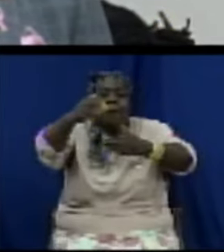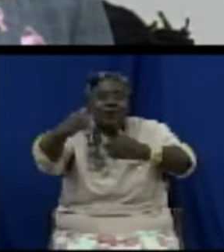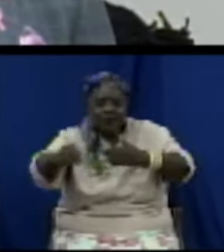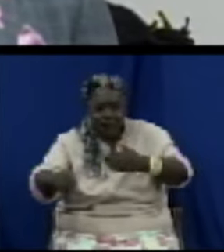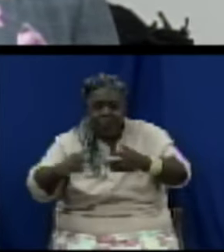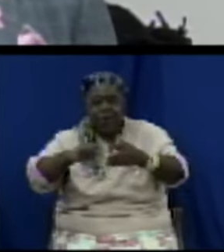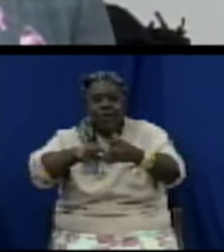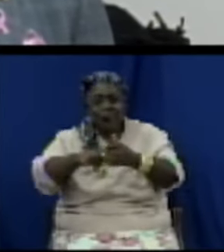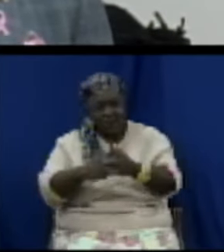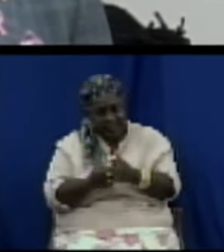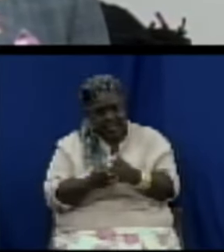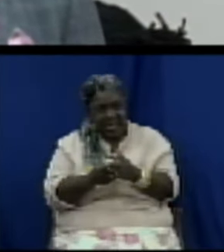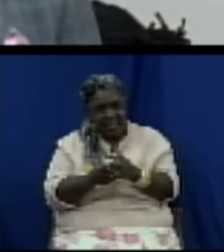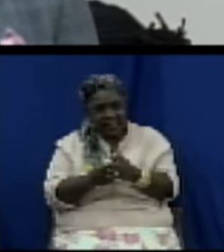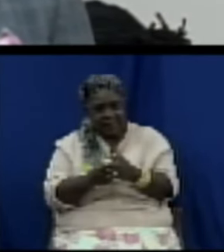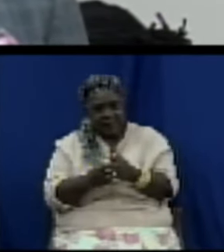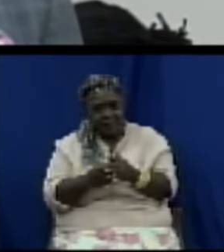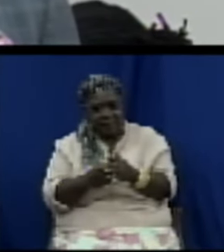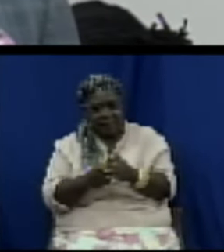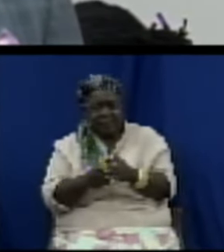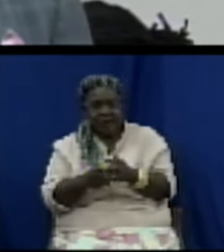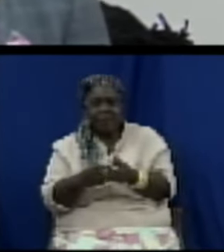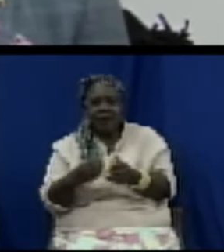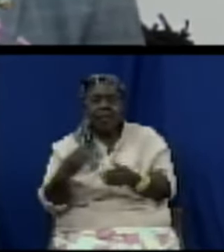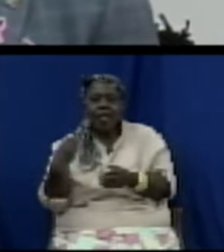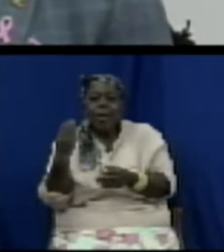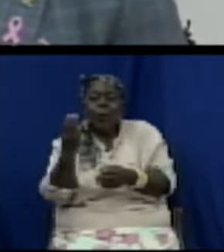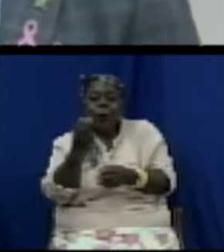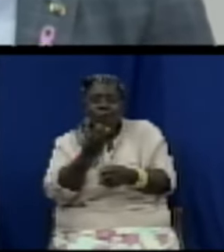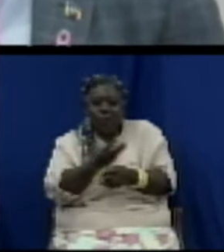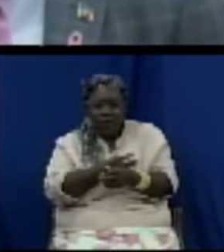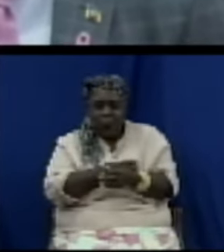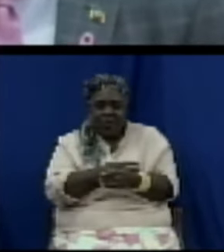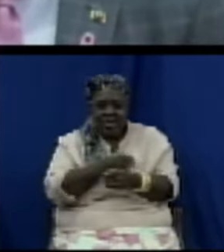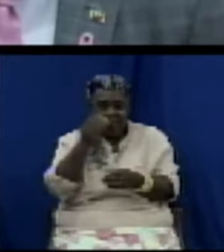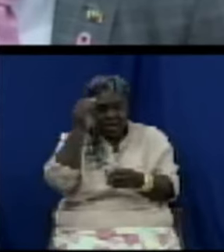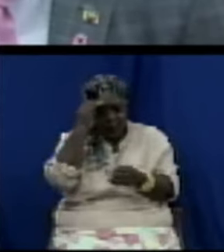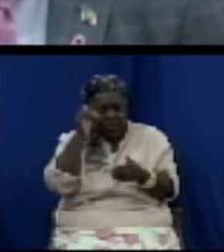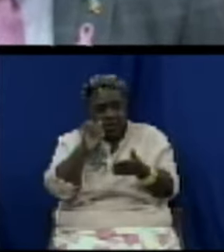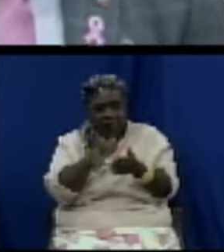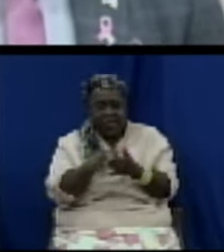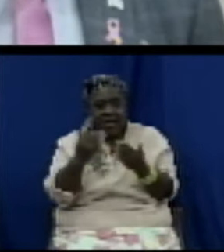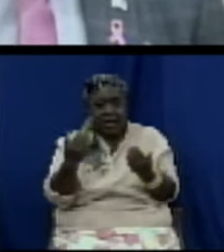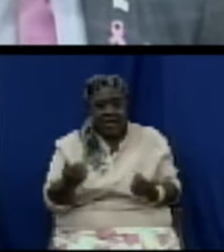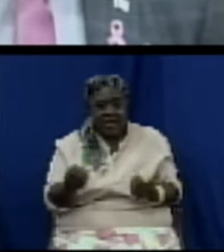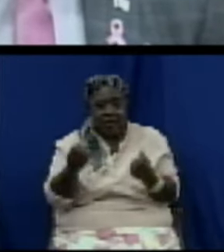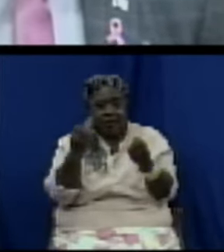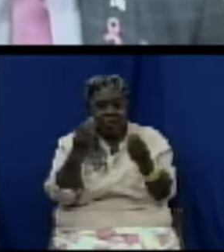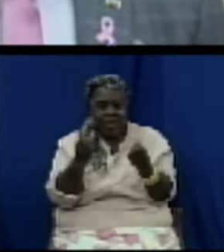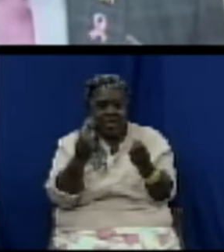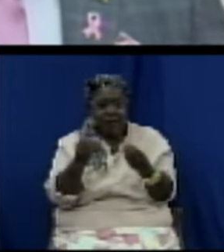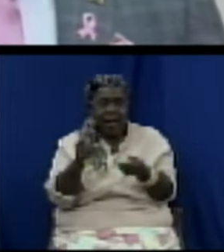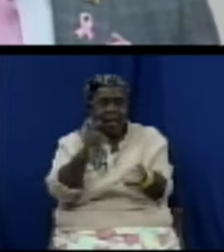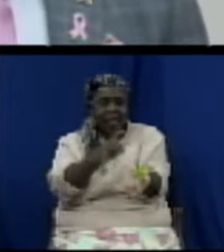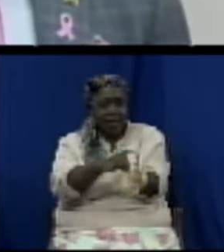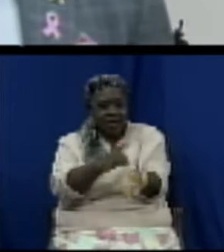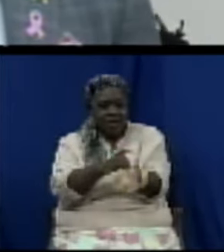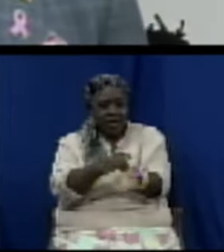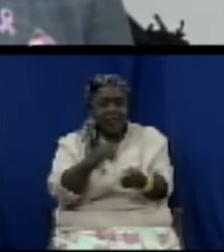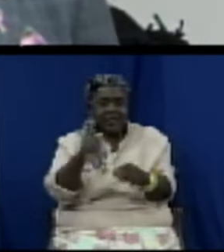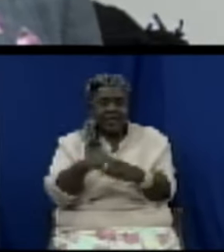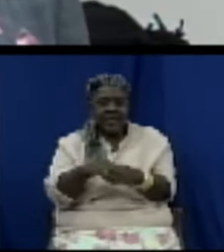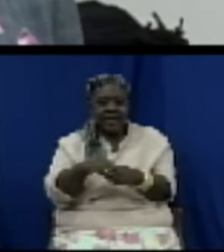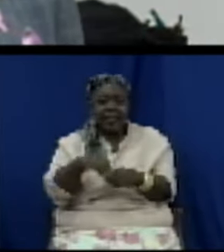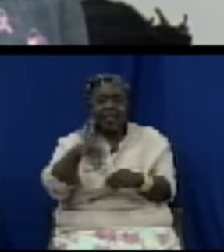most doctors in CARICOM as prime ministers. And so this allows us to be uniquely positioned just as the former